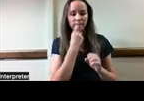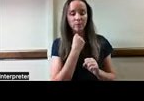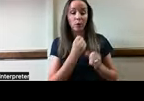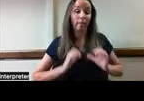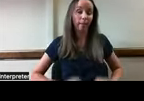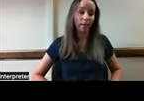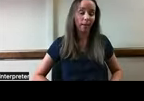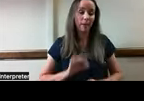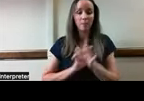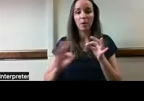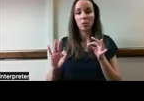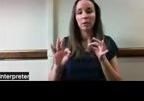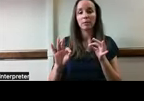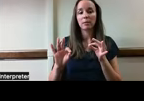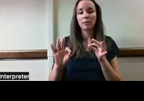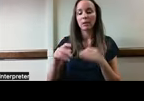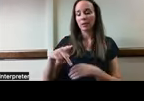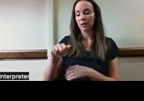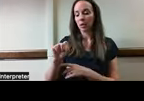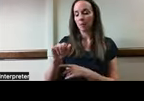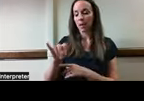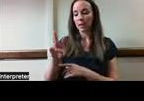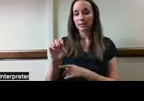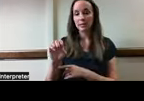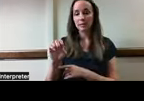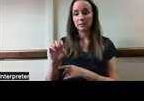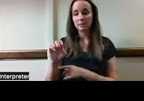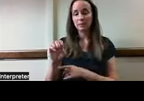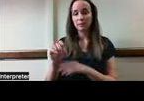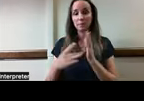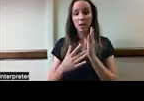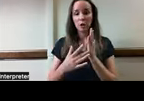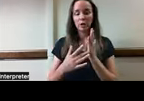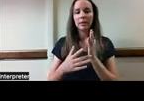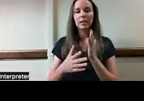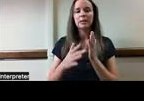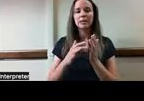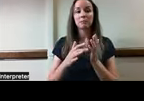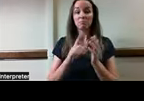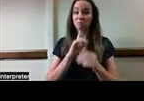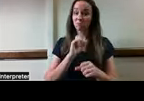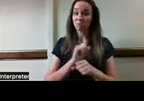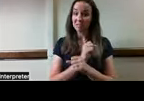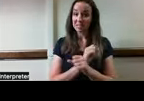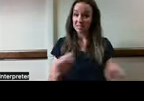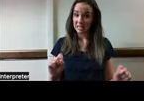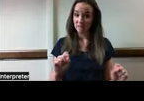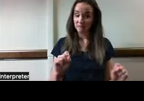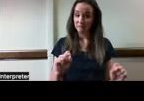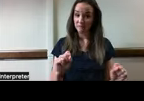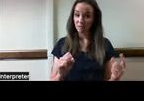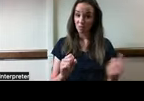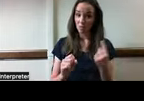versus having one of these passive monitorings doing that work is how safe are they going to be?